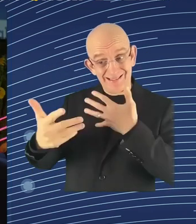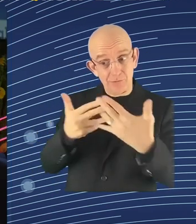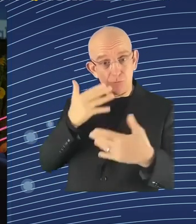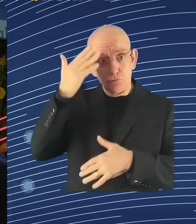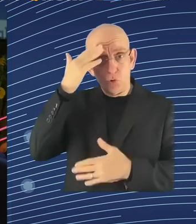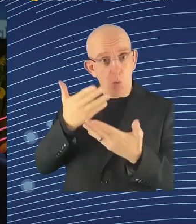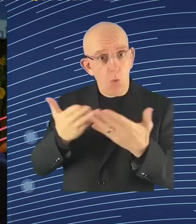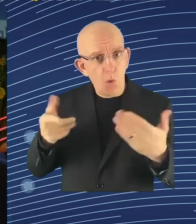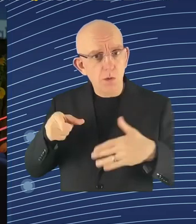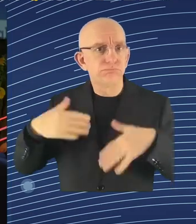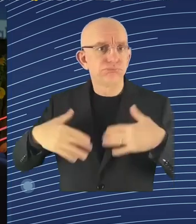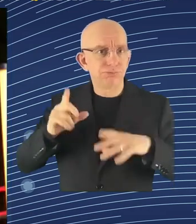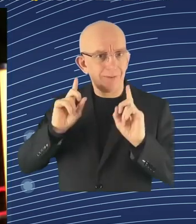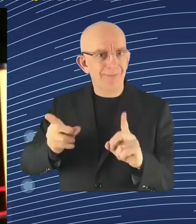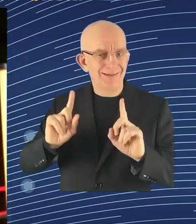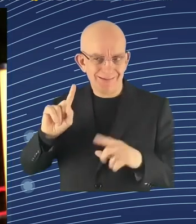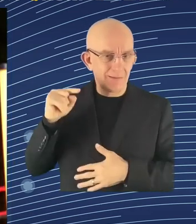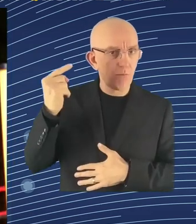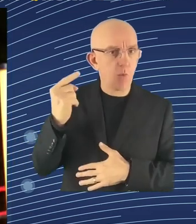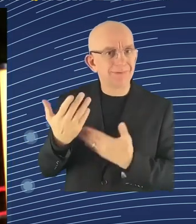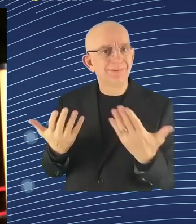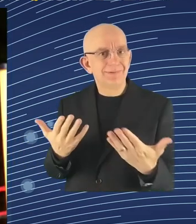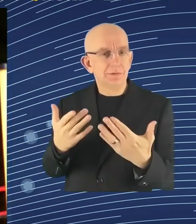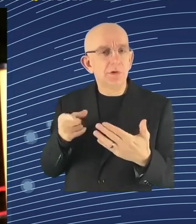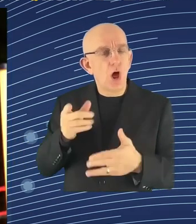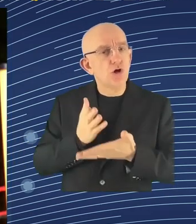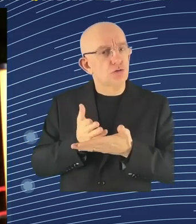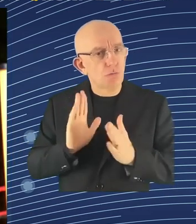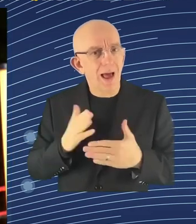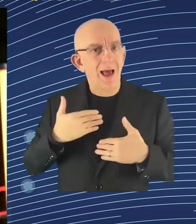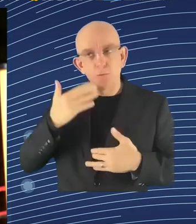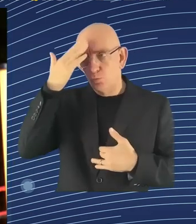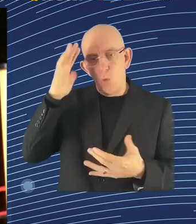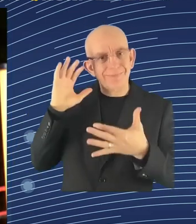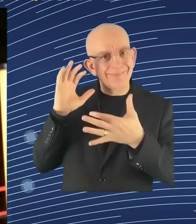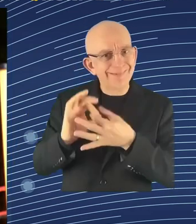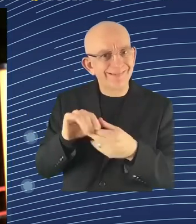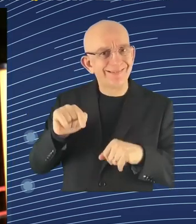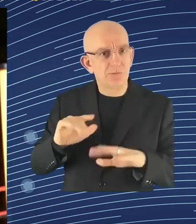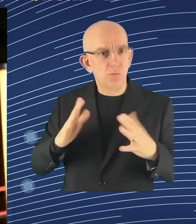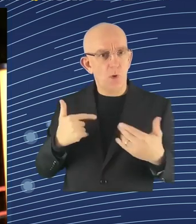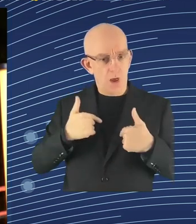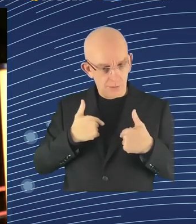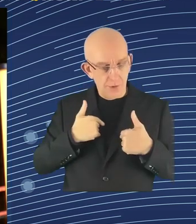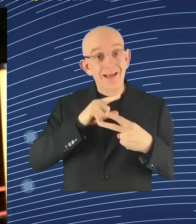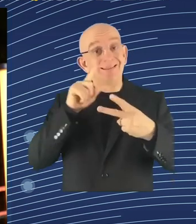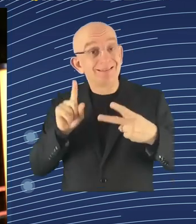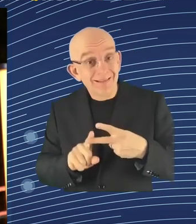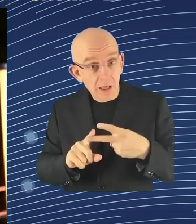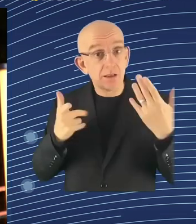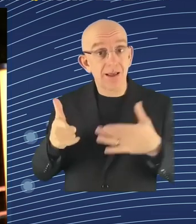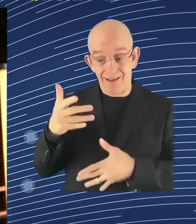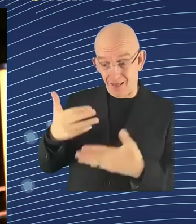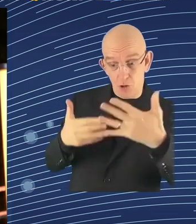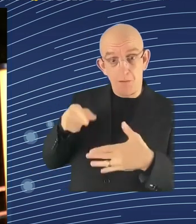take too much time when you go from point A to B, other drivers or whatever, they do it